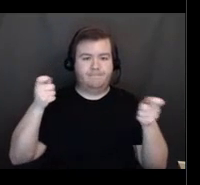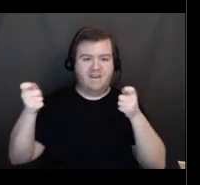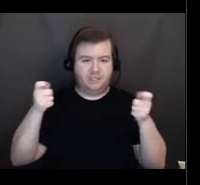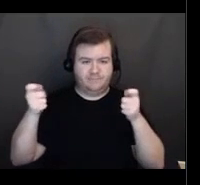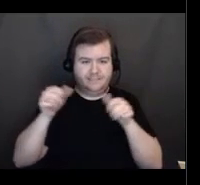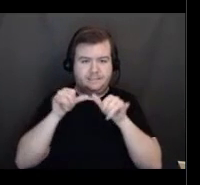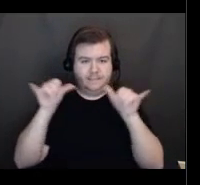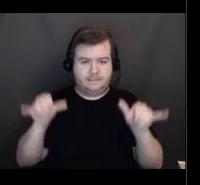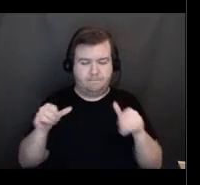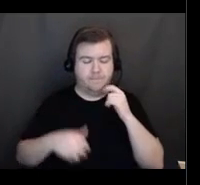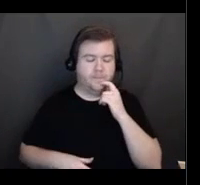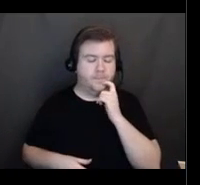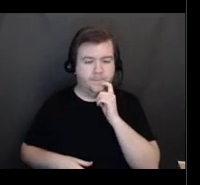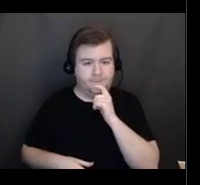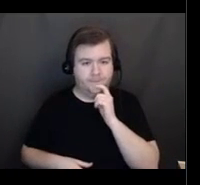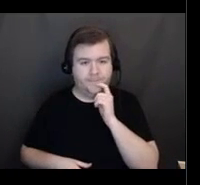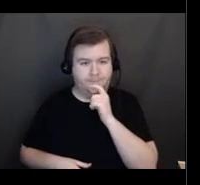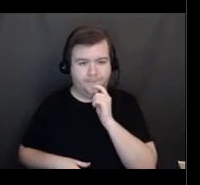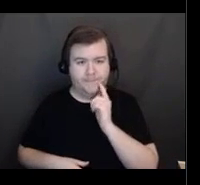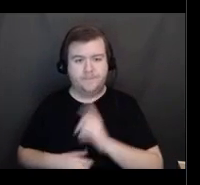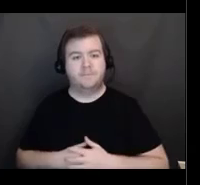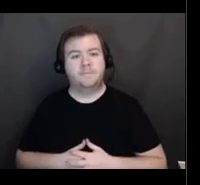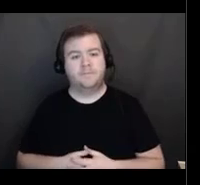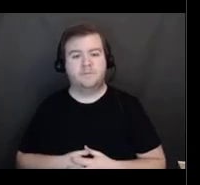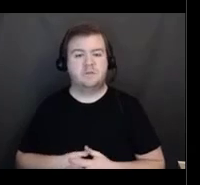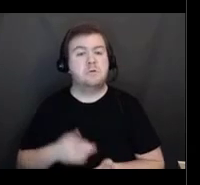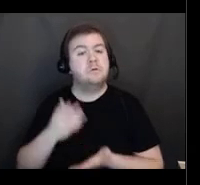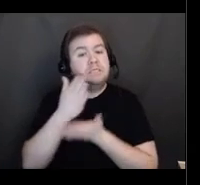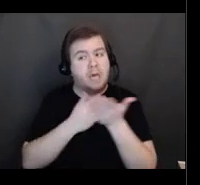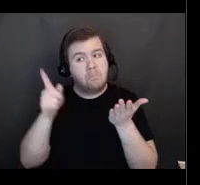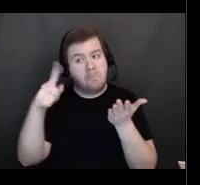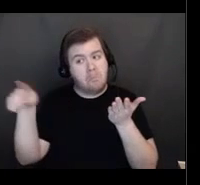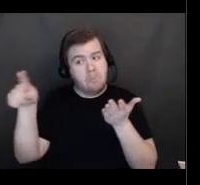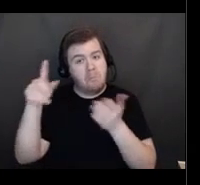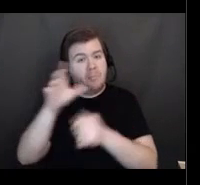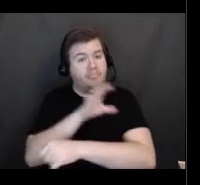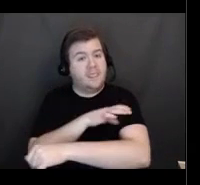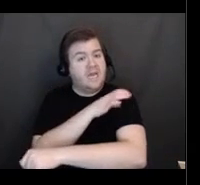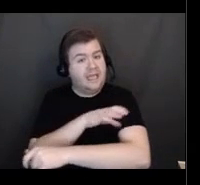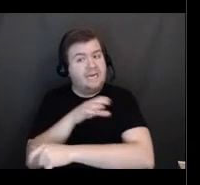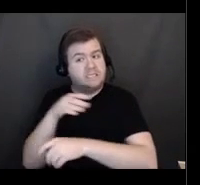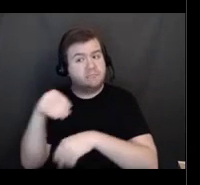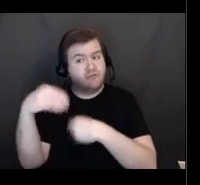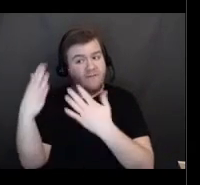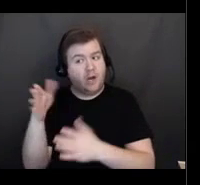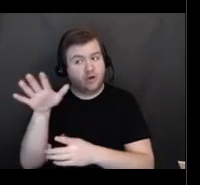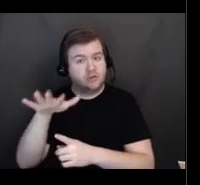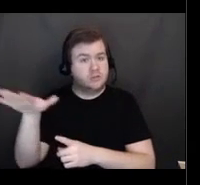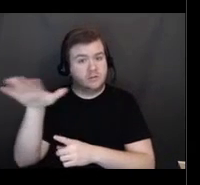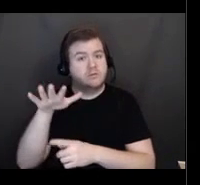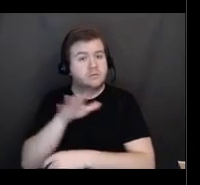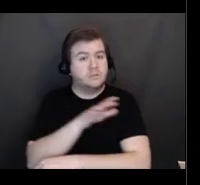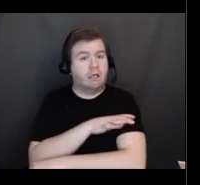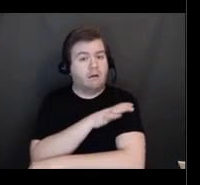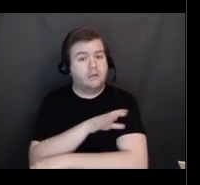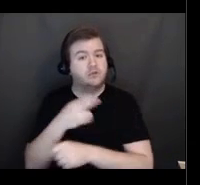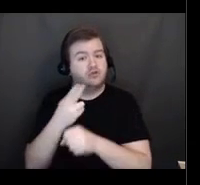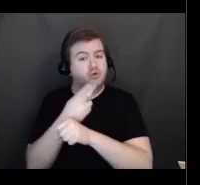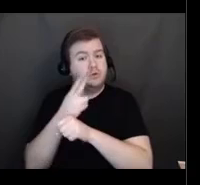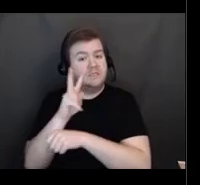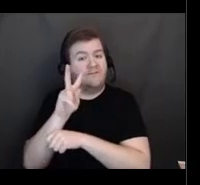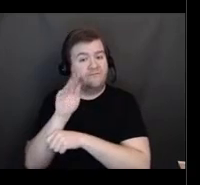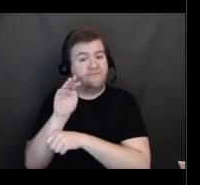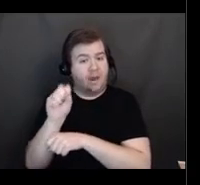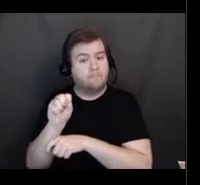Some vaccine providers are using VAMS and for their online scheduling for the vaccine appointments.